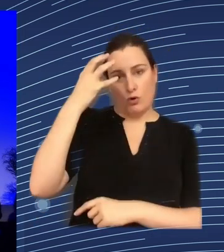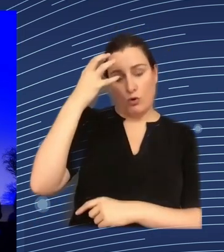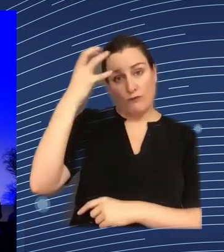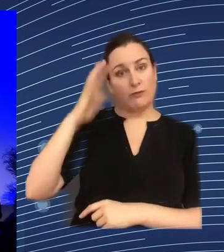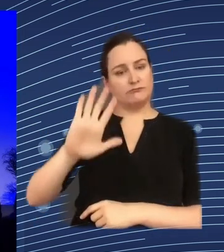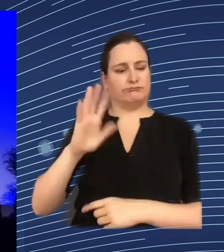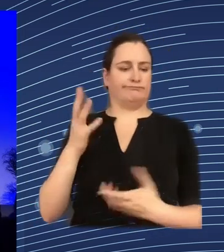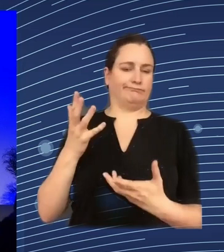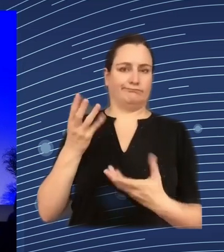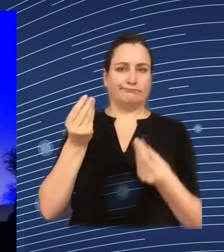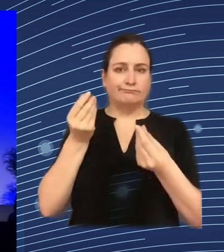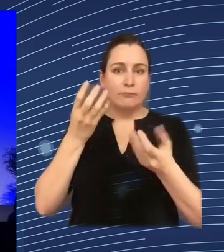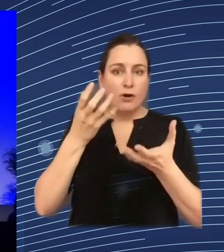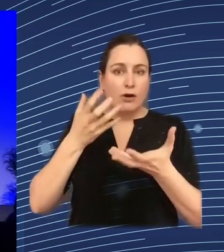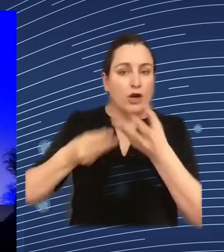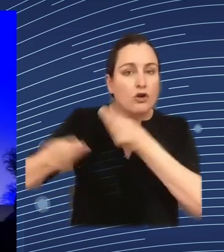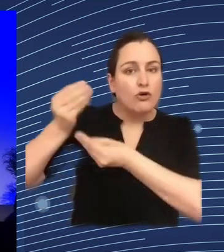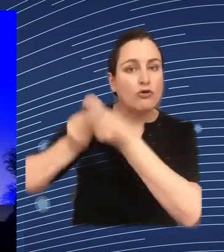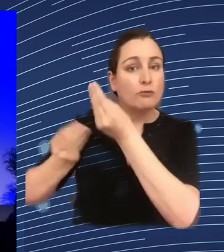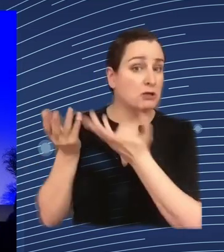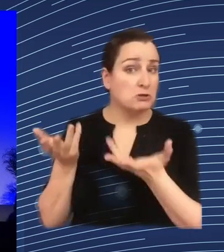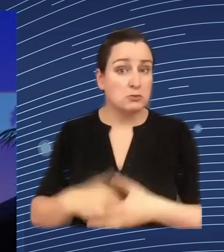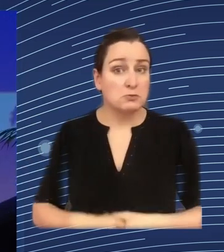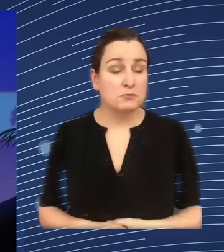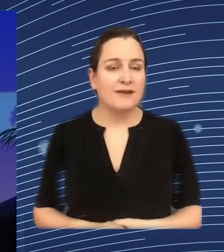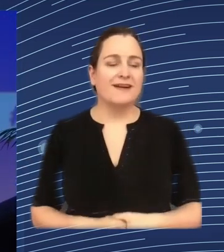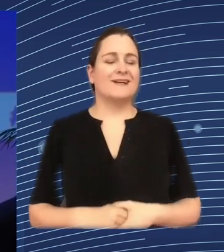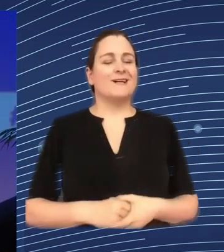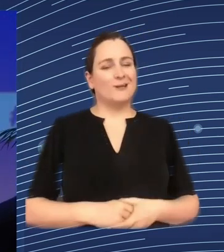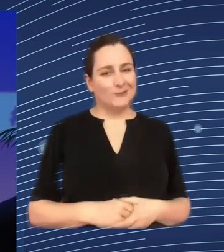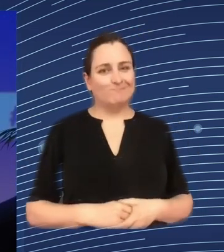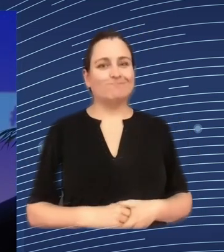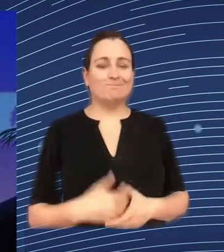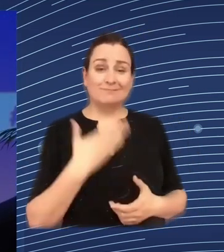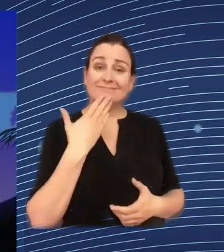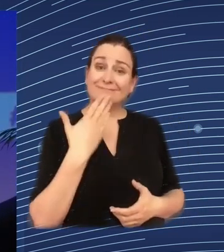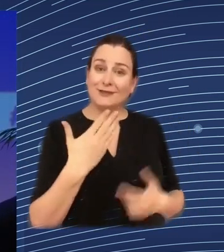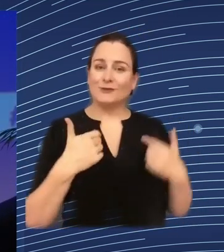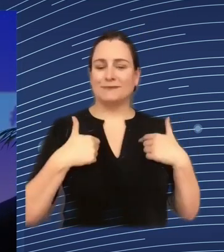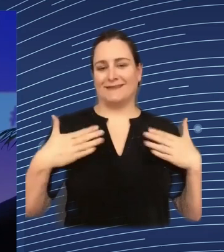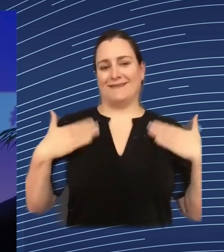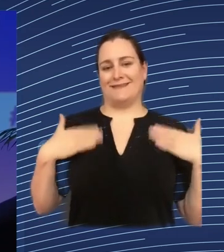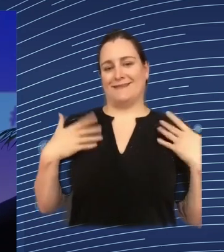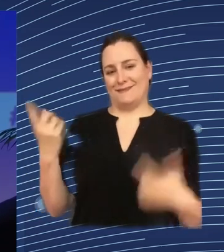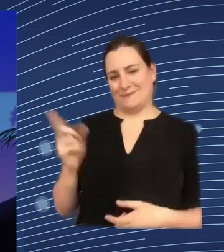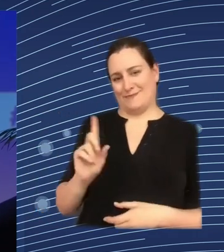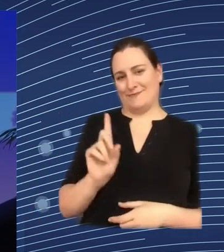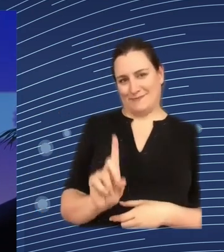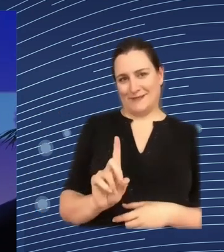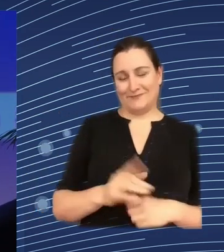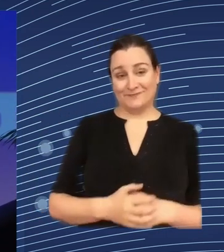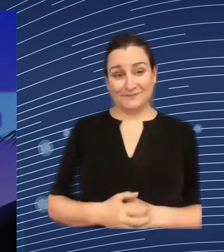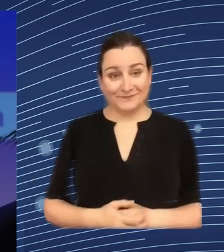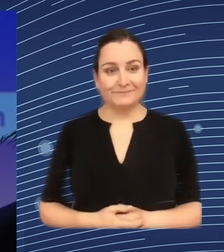here it's a pleasure to have the opportunity to share this research well the first thing I have to say is